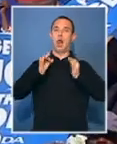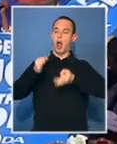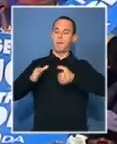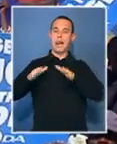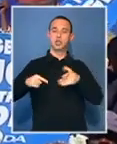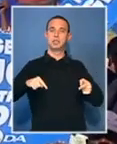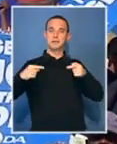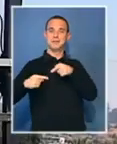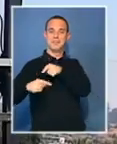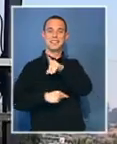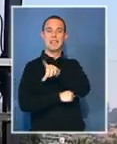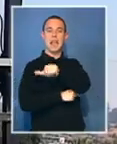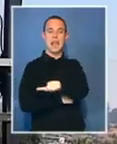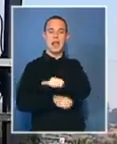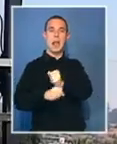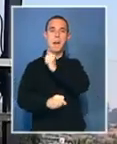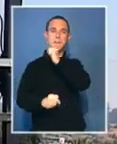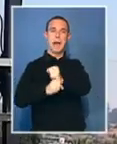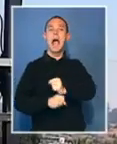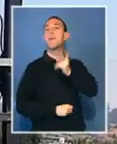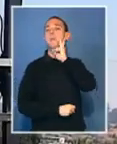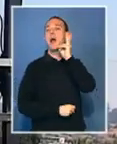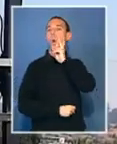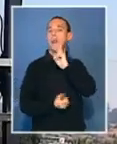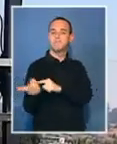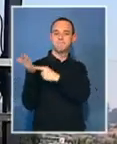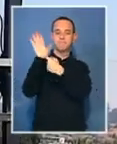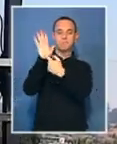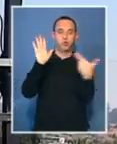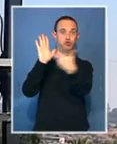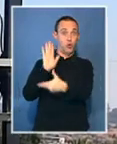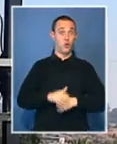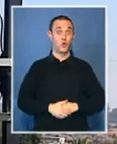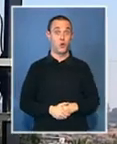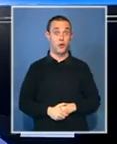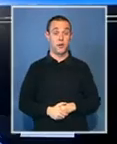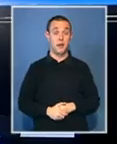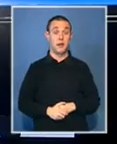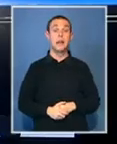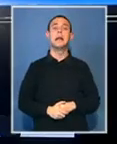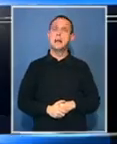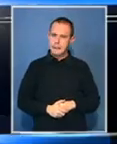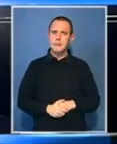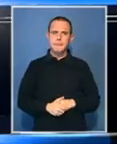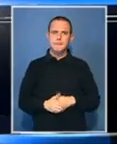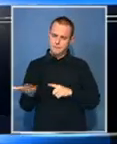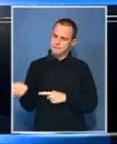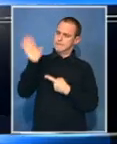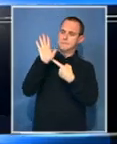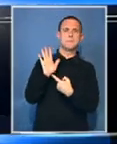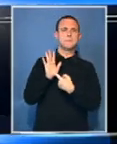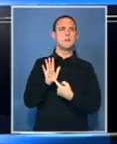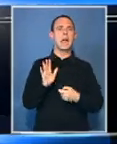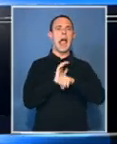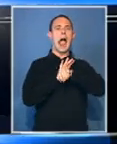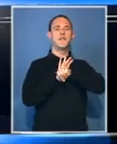The fine election advert in Mamalodi. This advert really puts our next message on the table